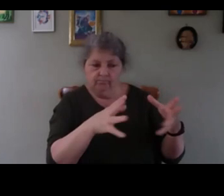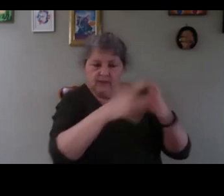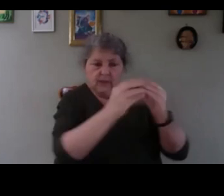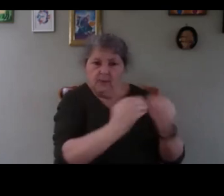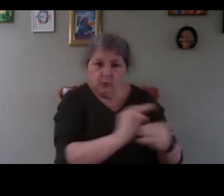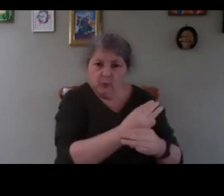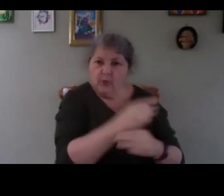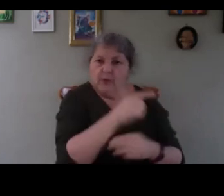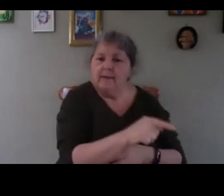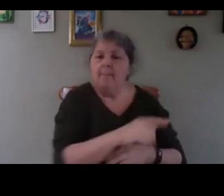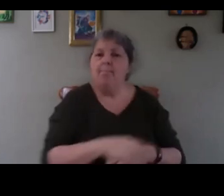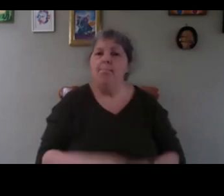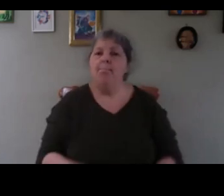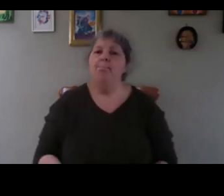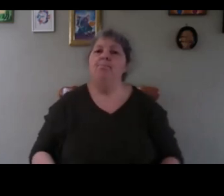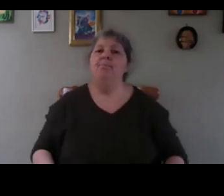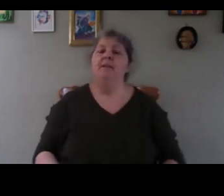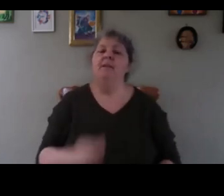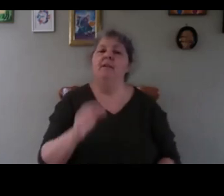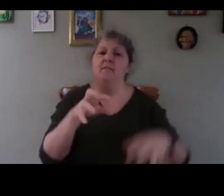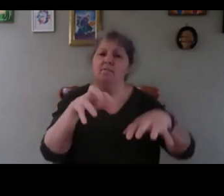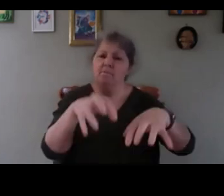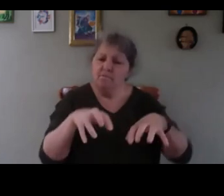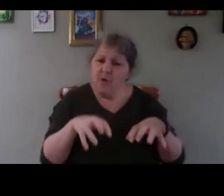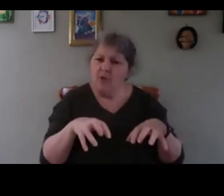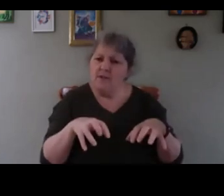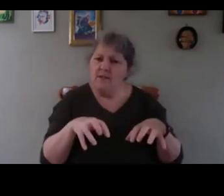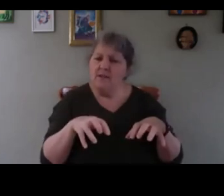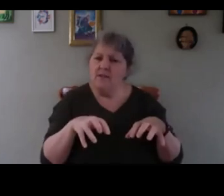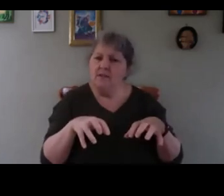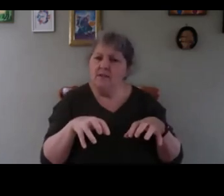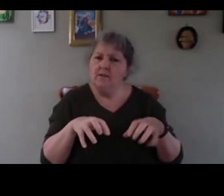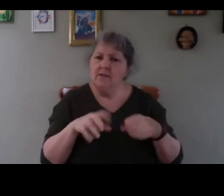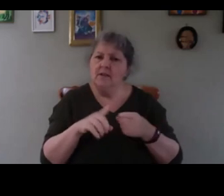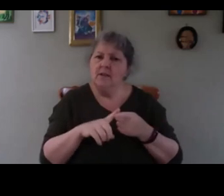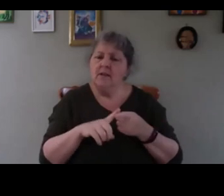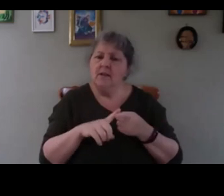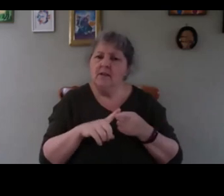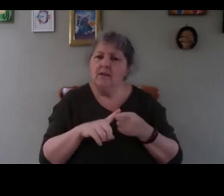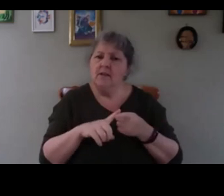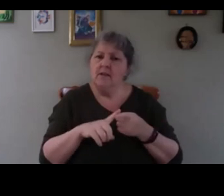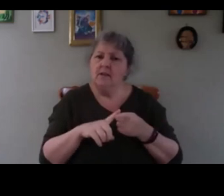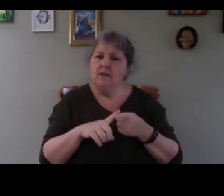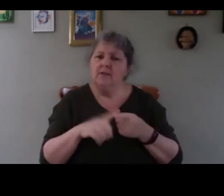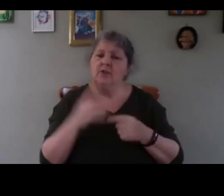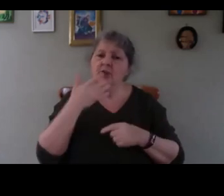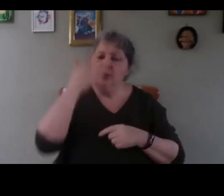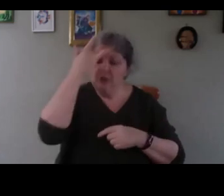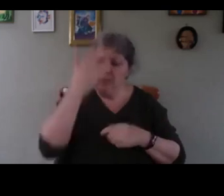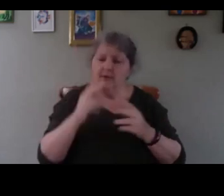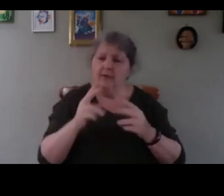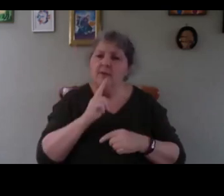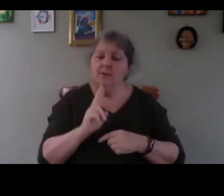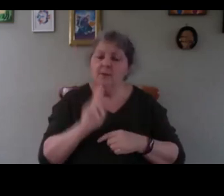the frost summer veg frost tender summer vegetables those ones they cannot be planted or put inside the